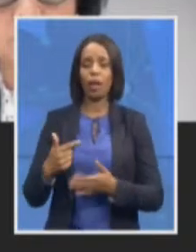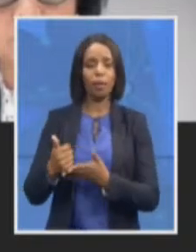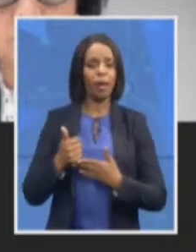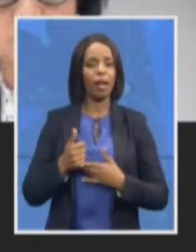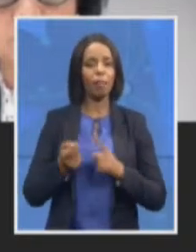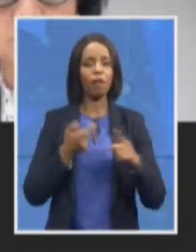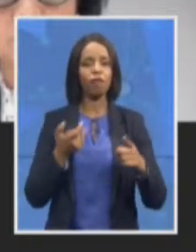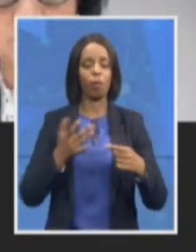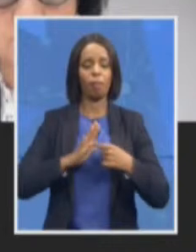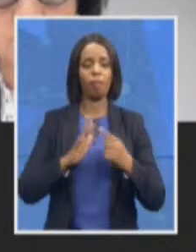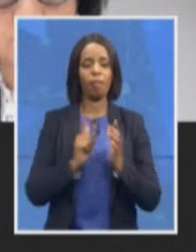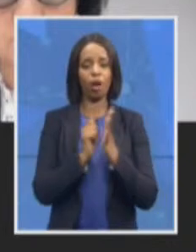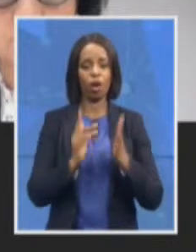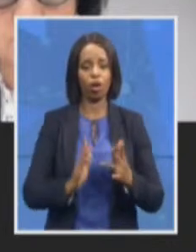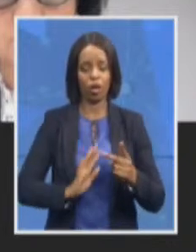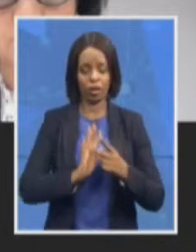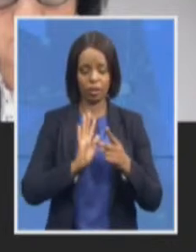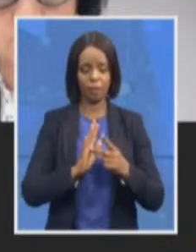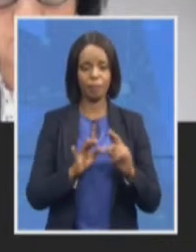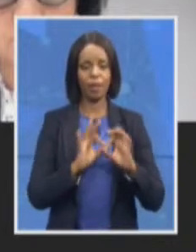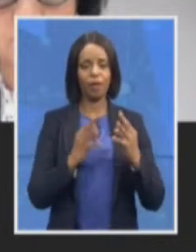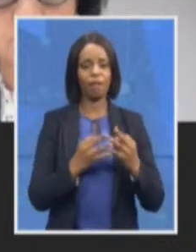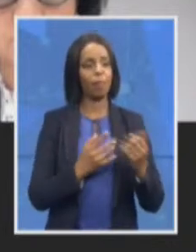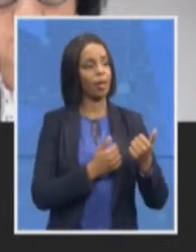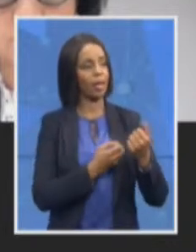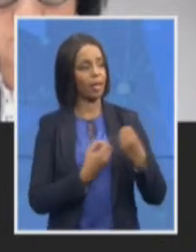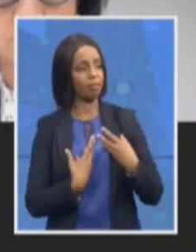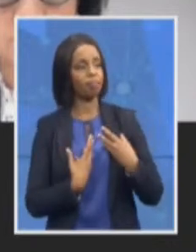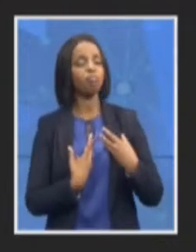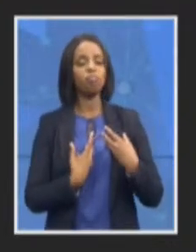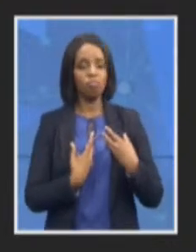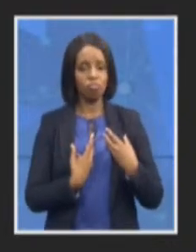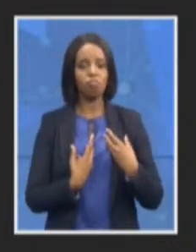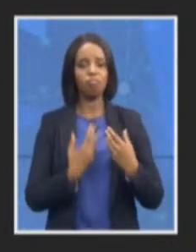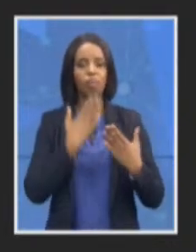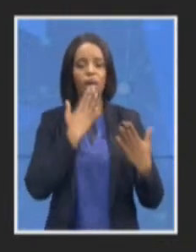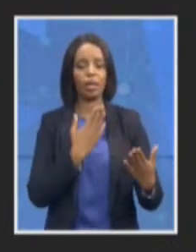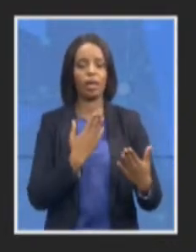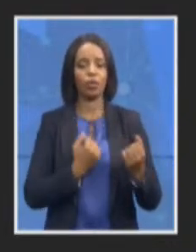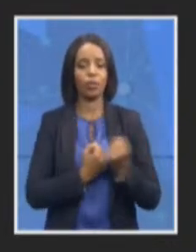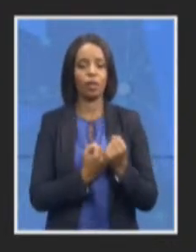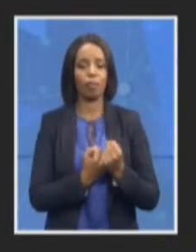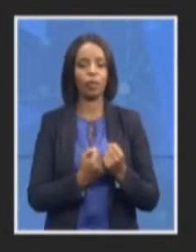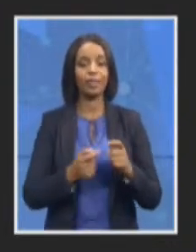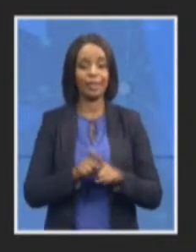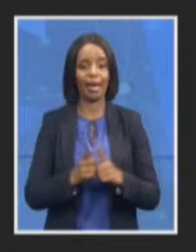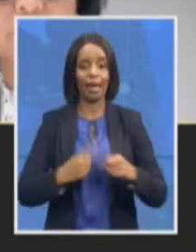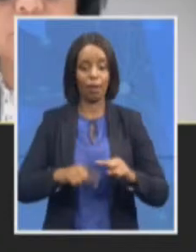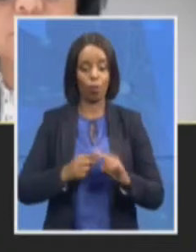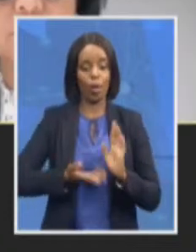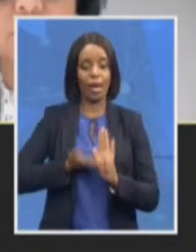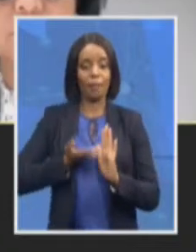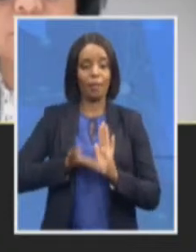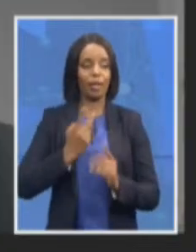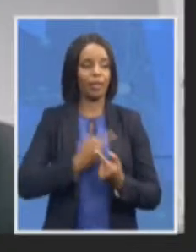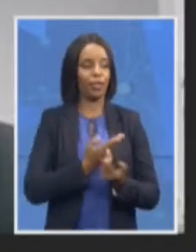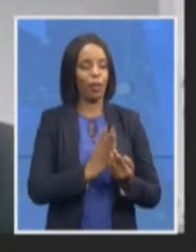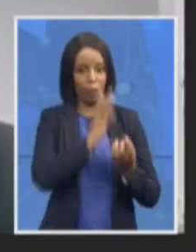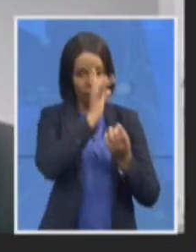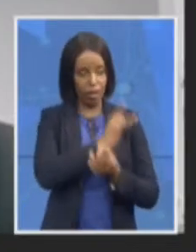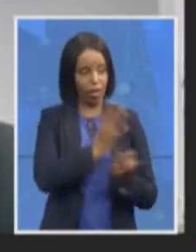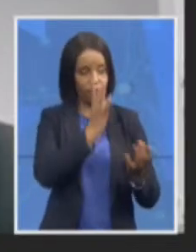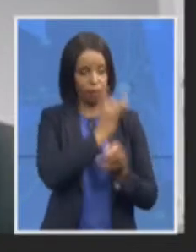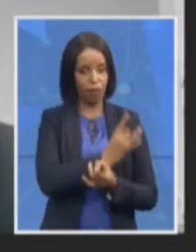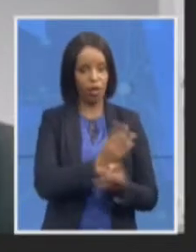all the families on the status of the matters thank you very much if you could also deal with